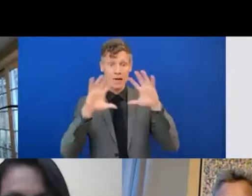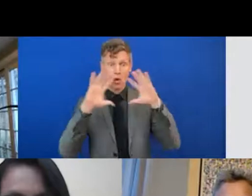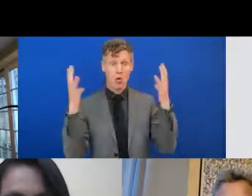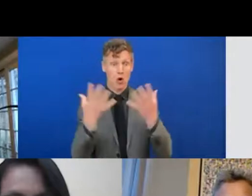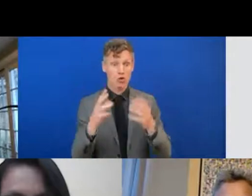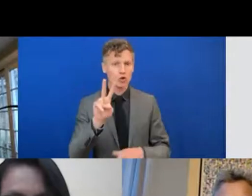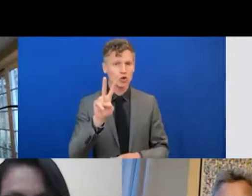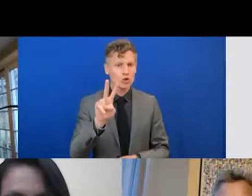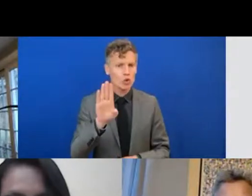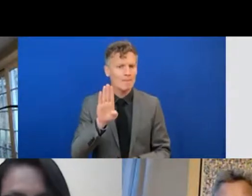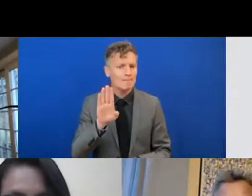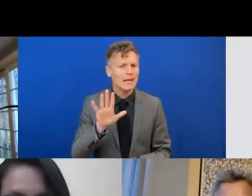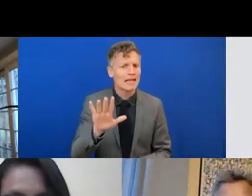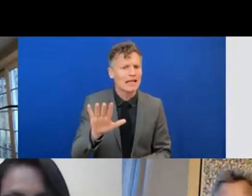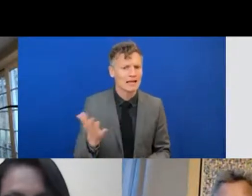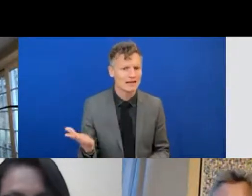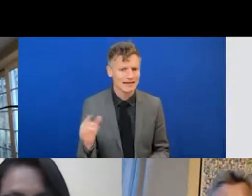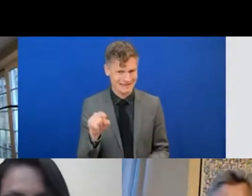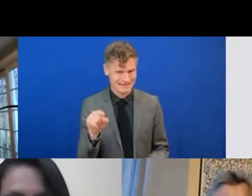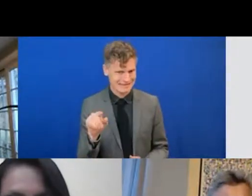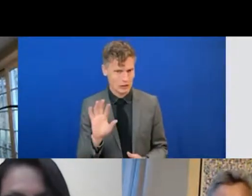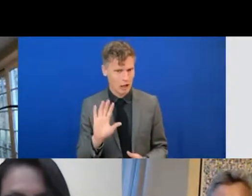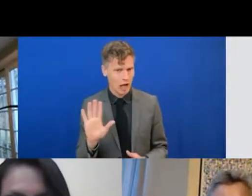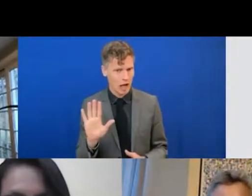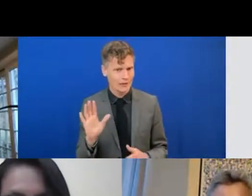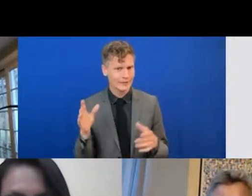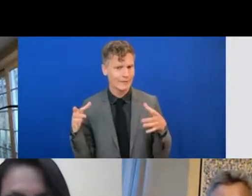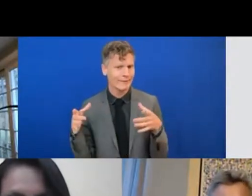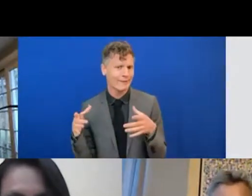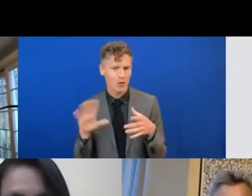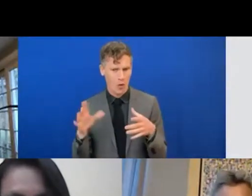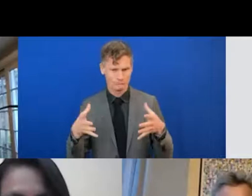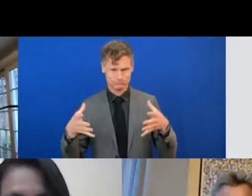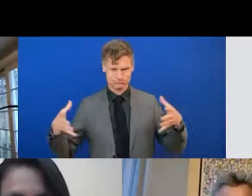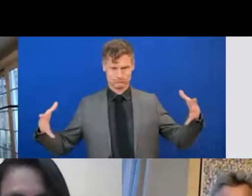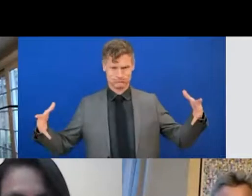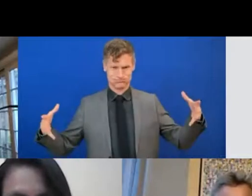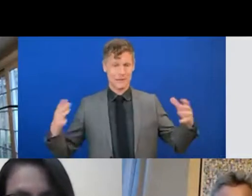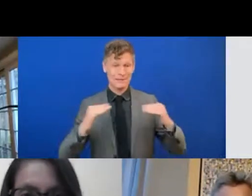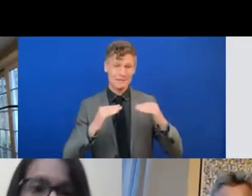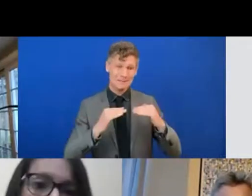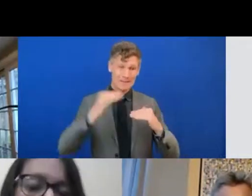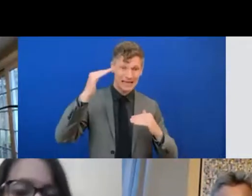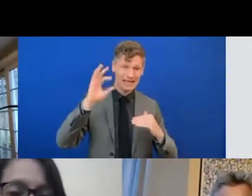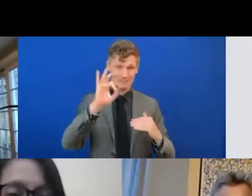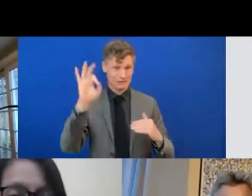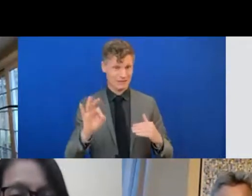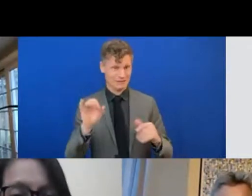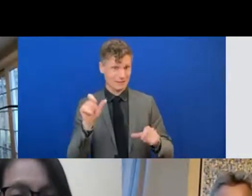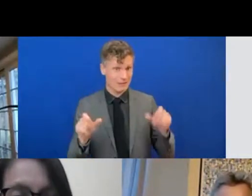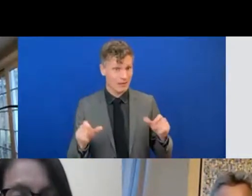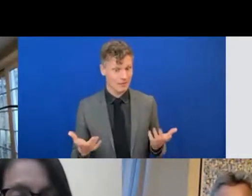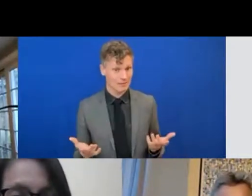not like a small number and is a very large percentage, which comes to the second point, namely that